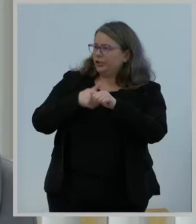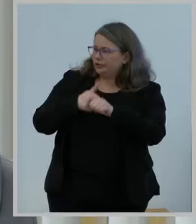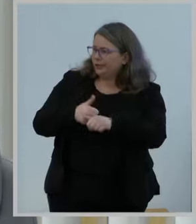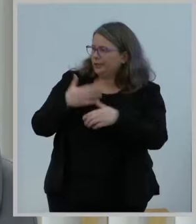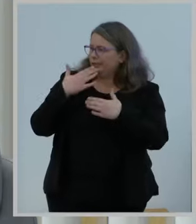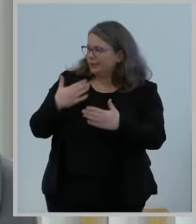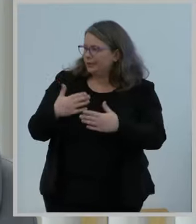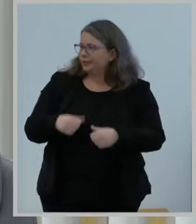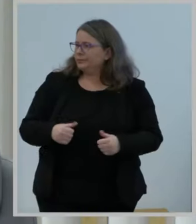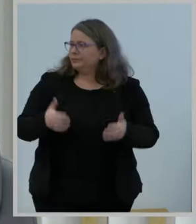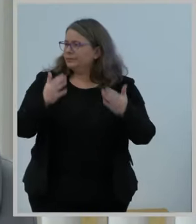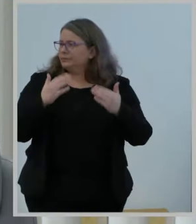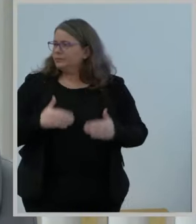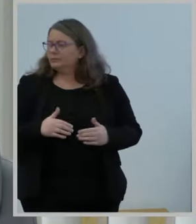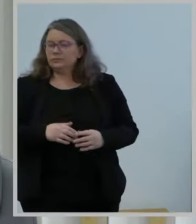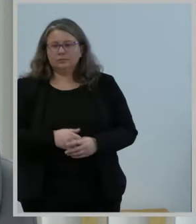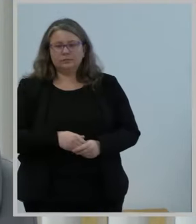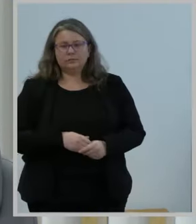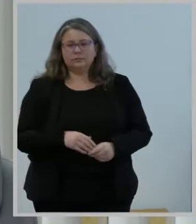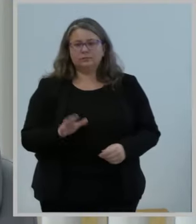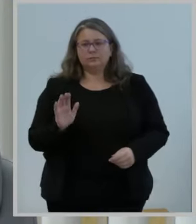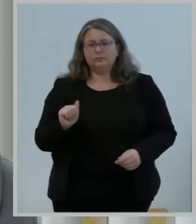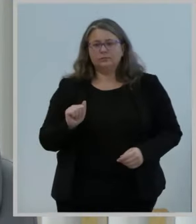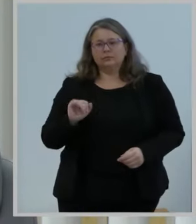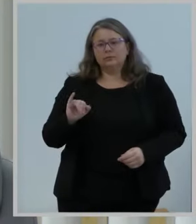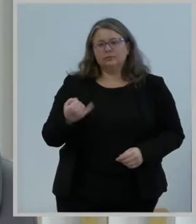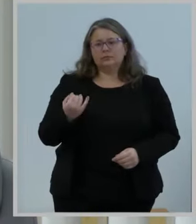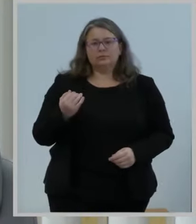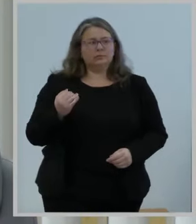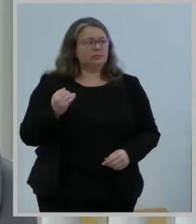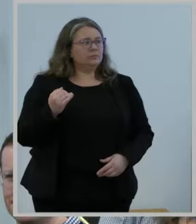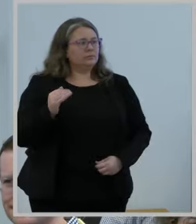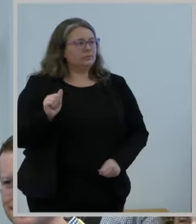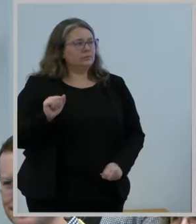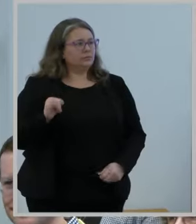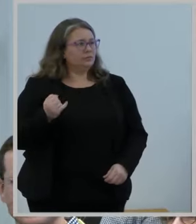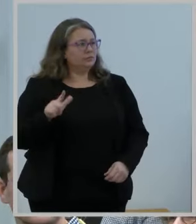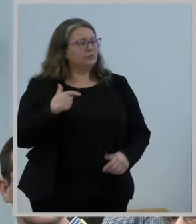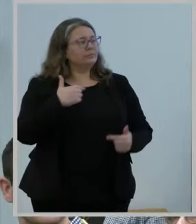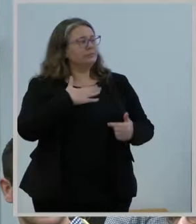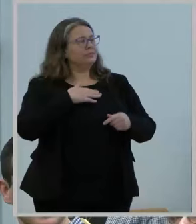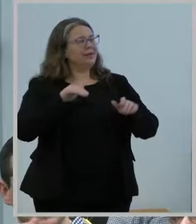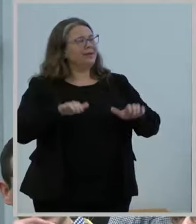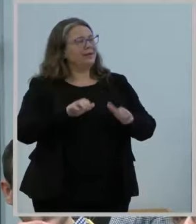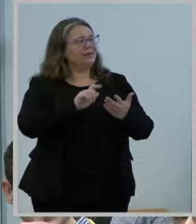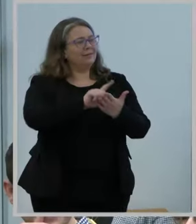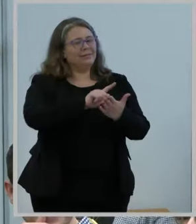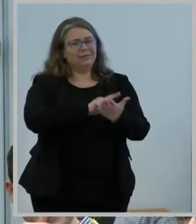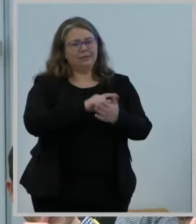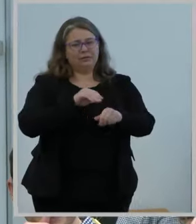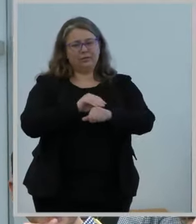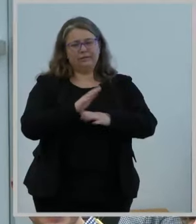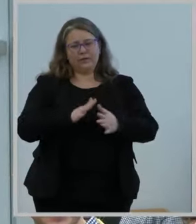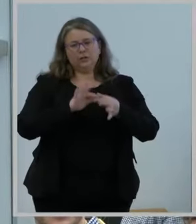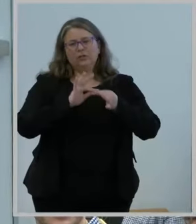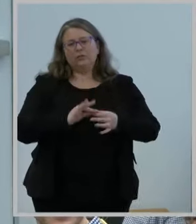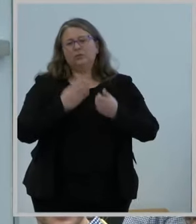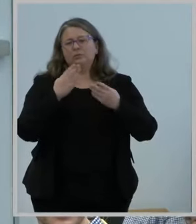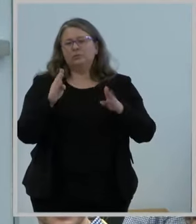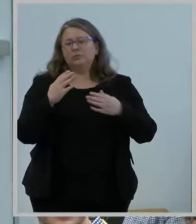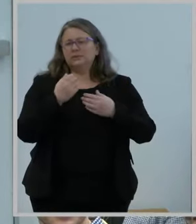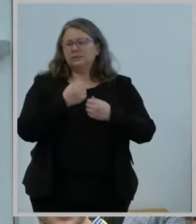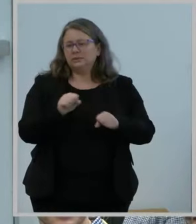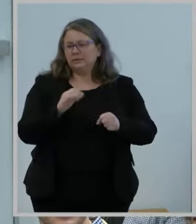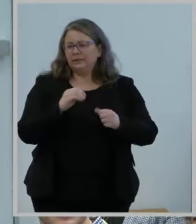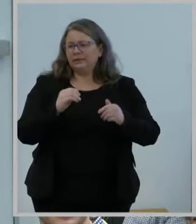Ejail Casaperalta. Ejail is my acting legal advisor on wireless, public safety, and consumer matters and comes to my